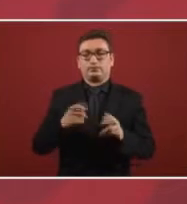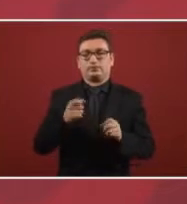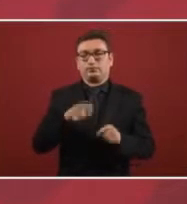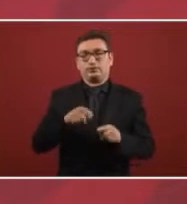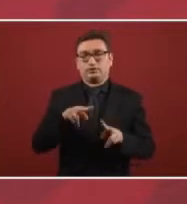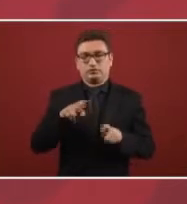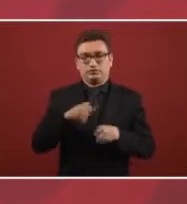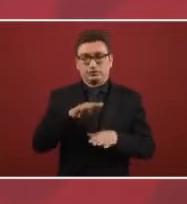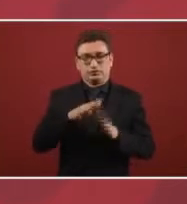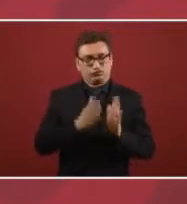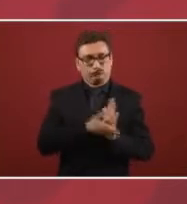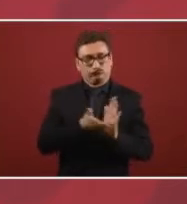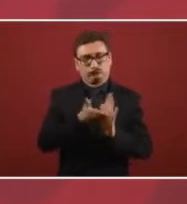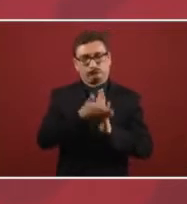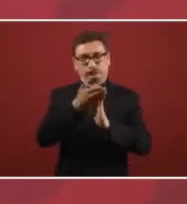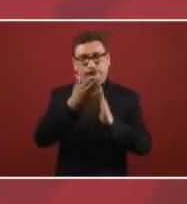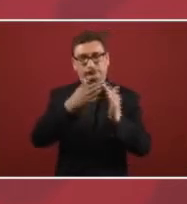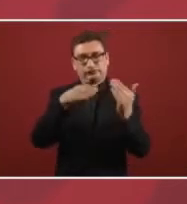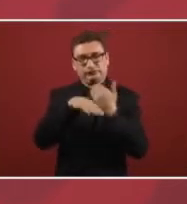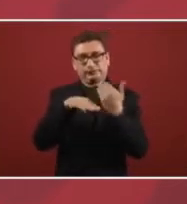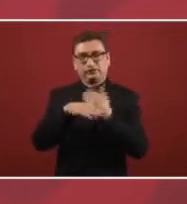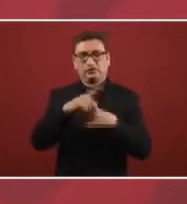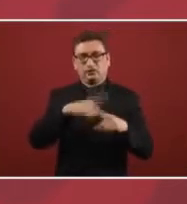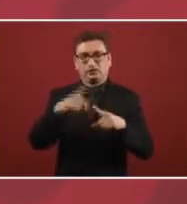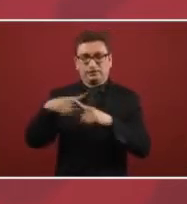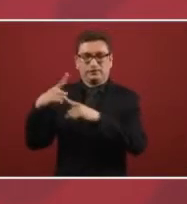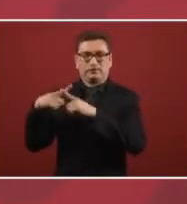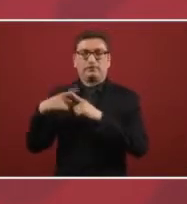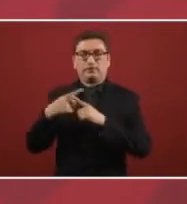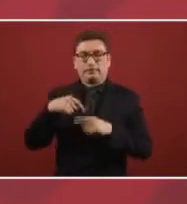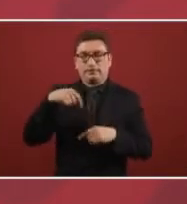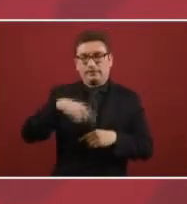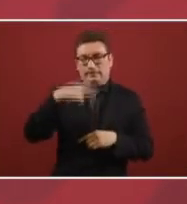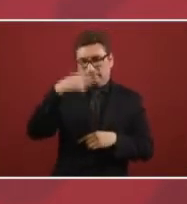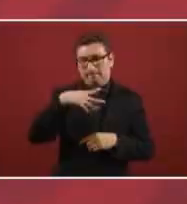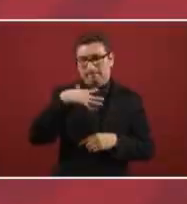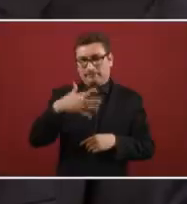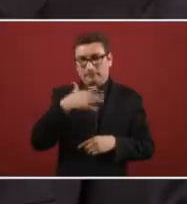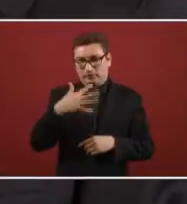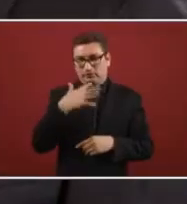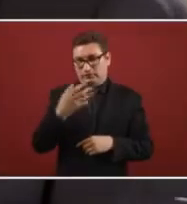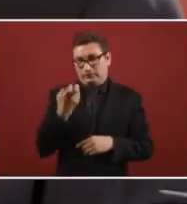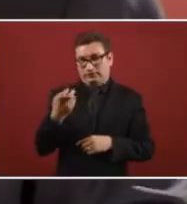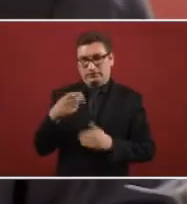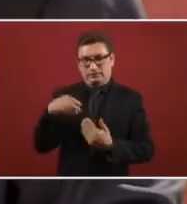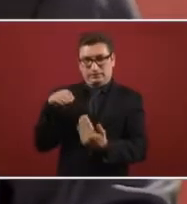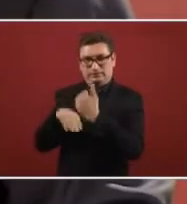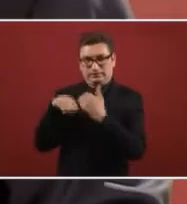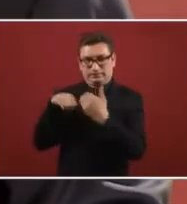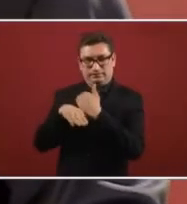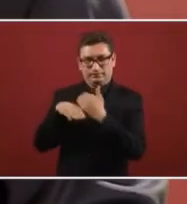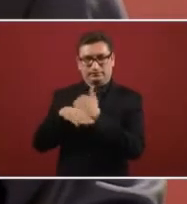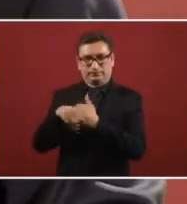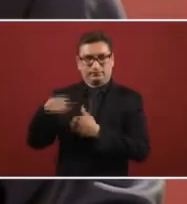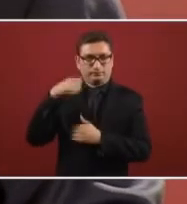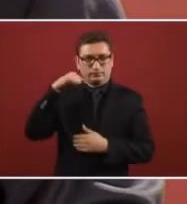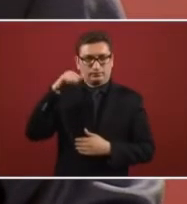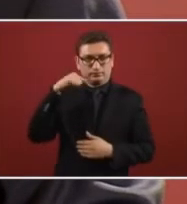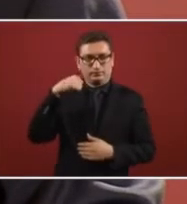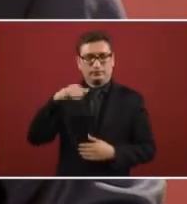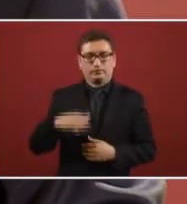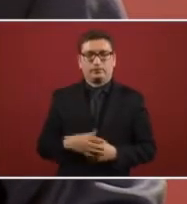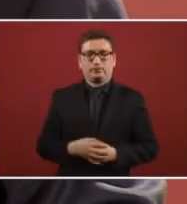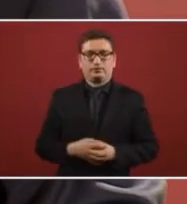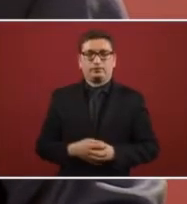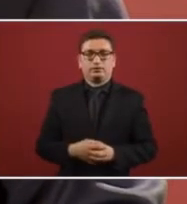regarding public works and corruption in Mexico. That road from